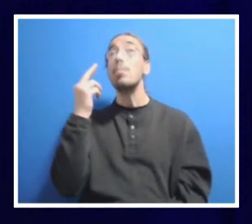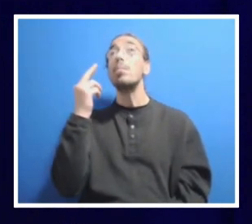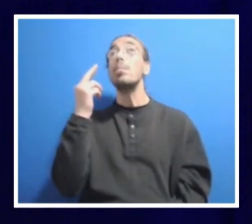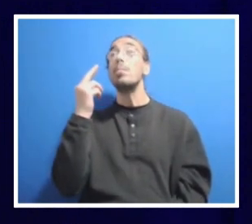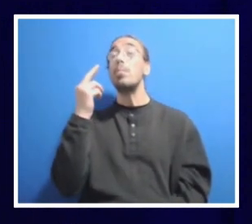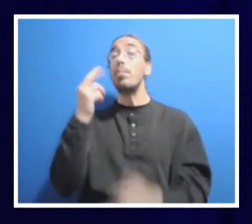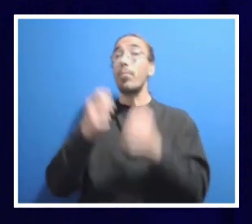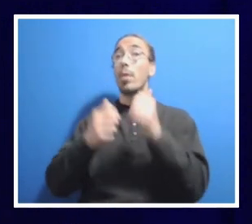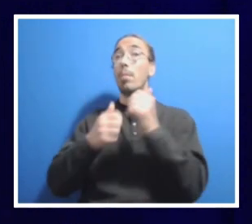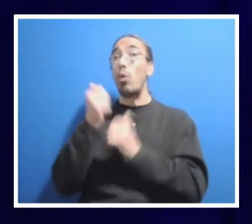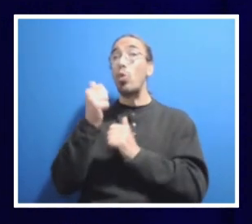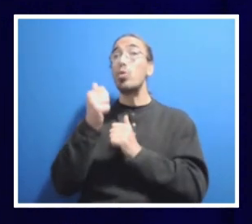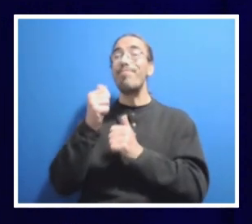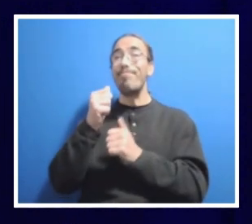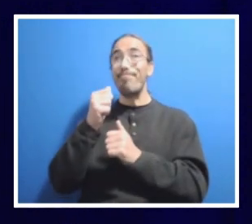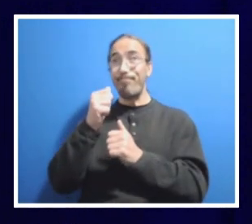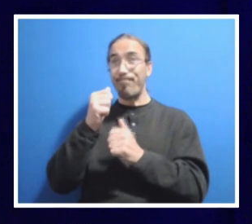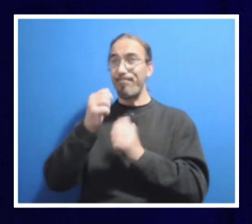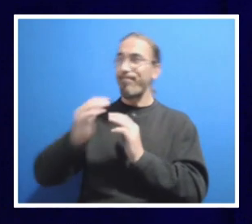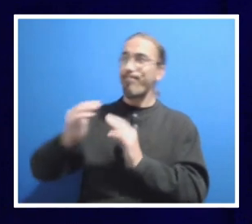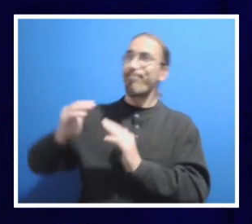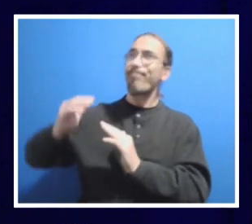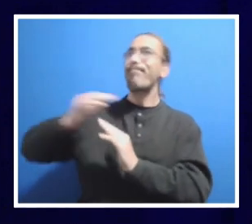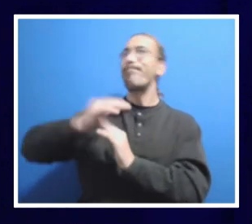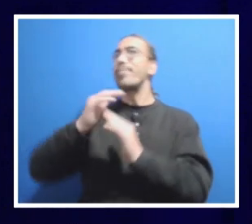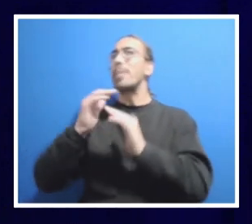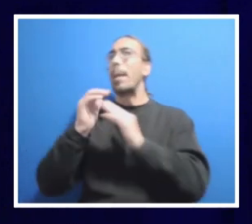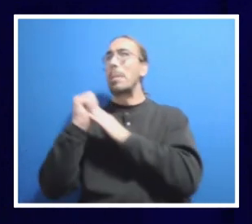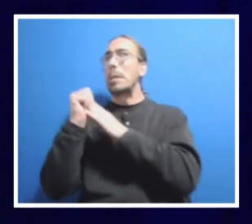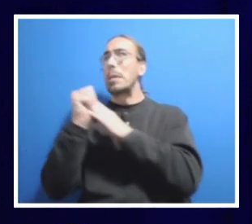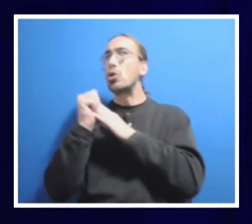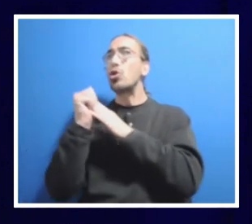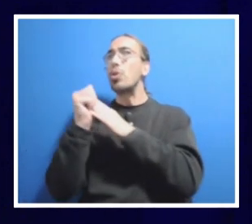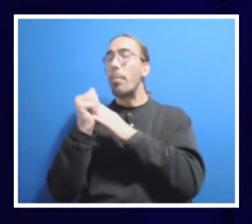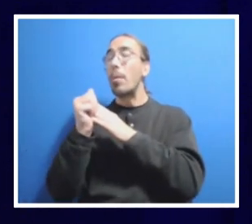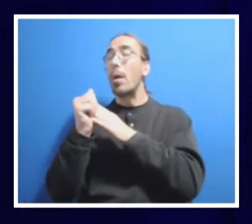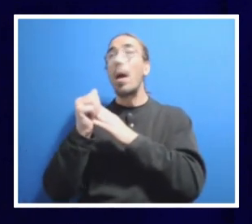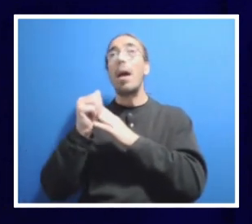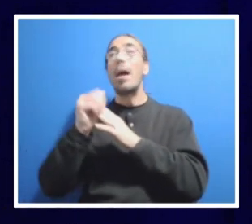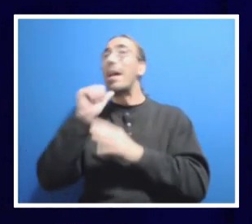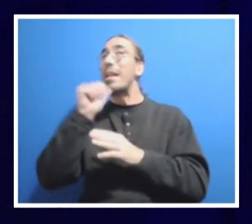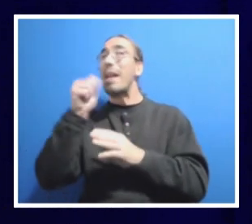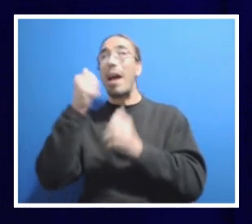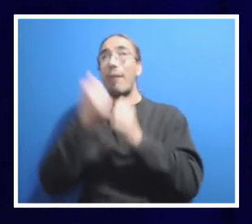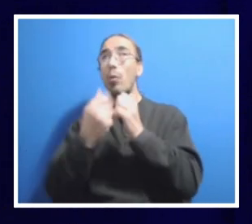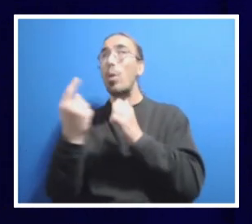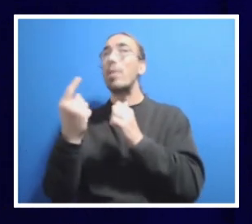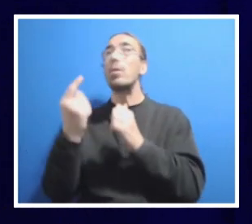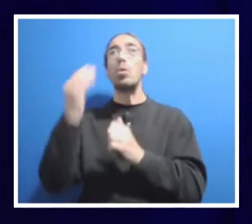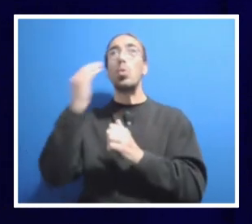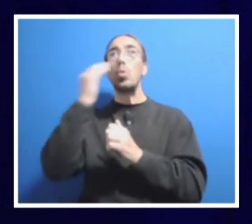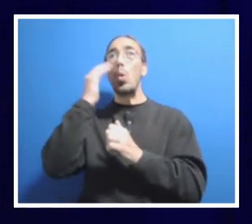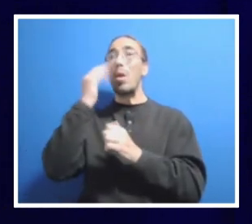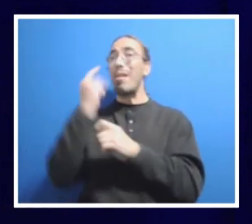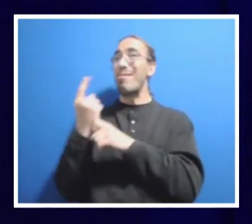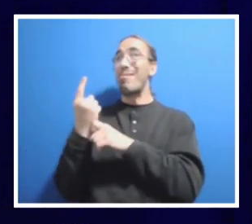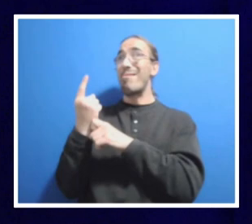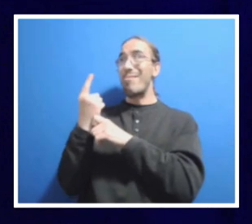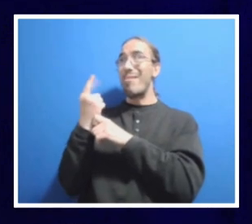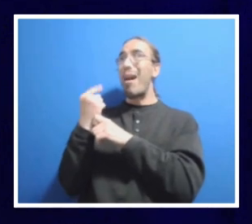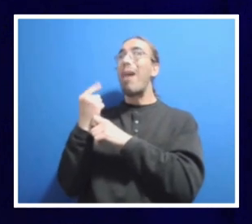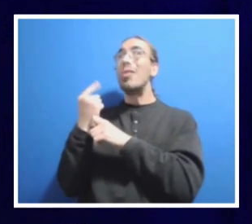levels, not everyone was fully aware that last year we had a pretty significant